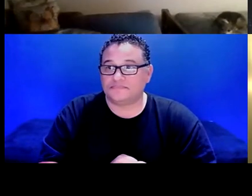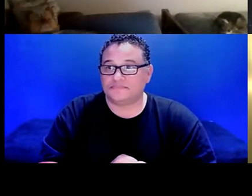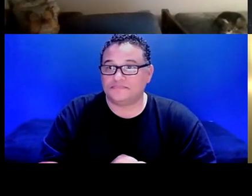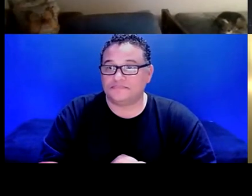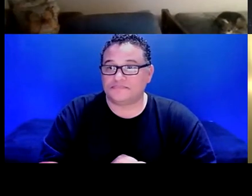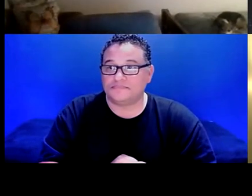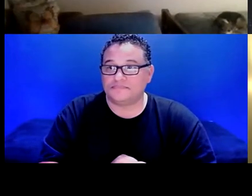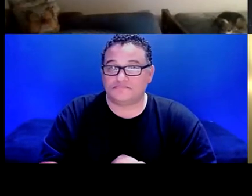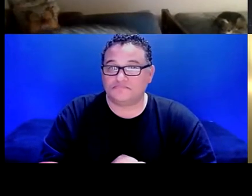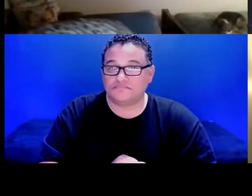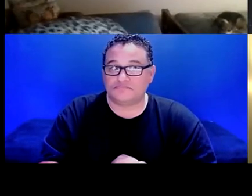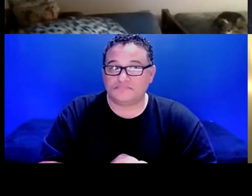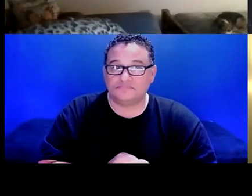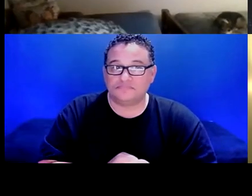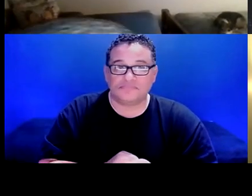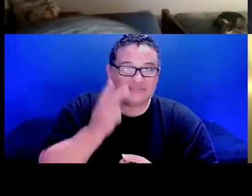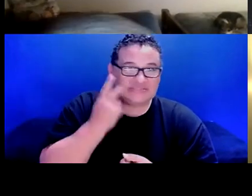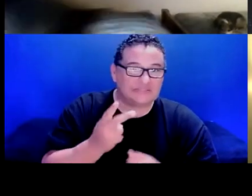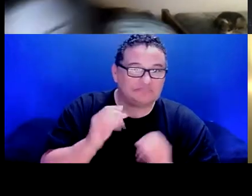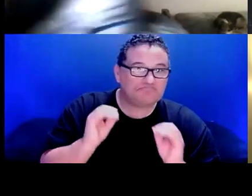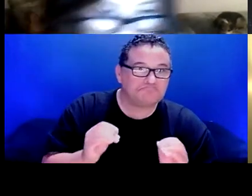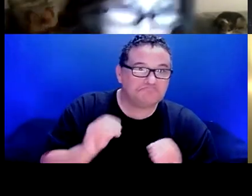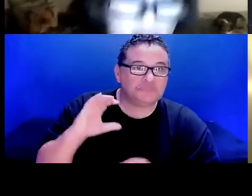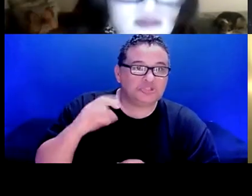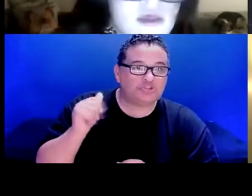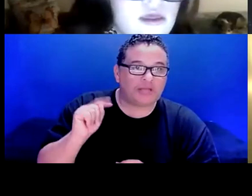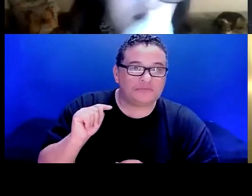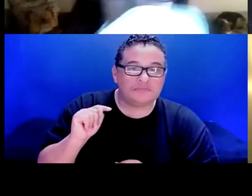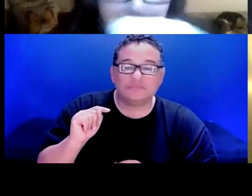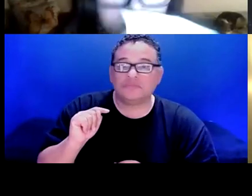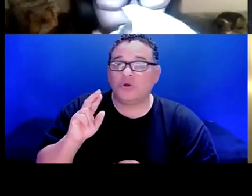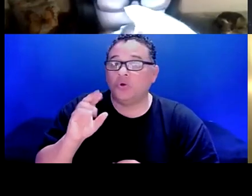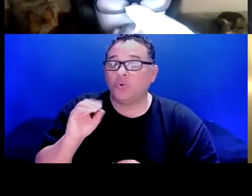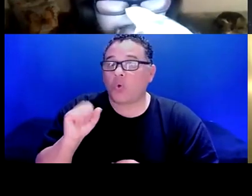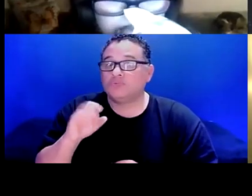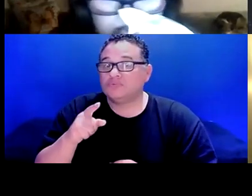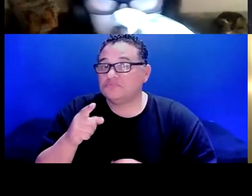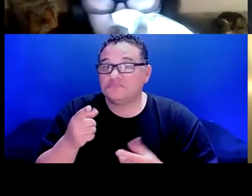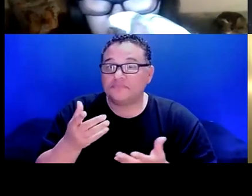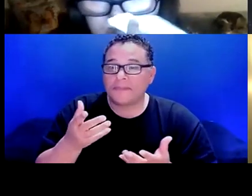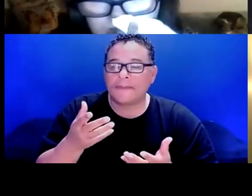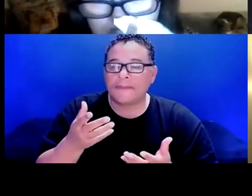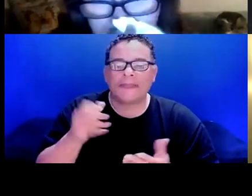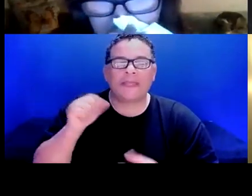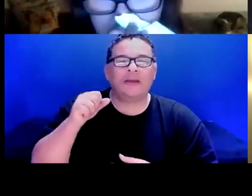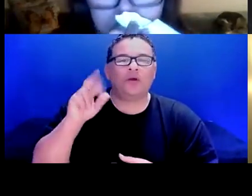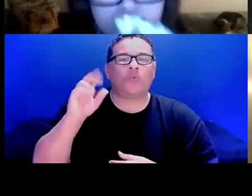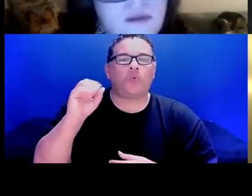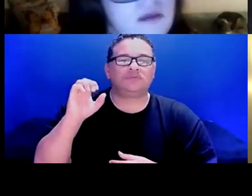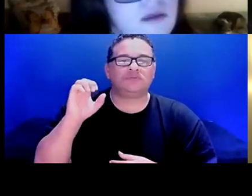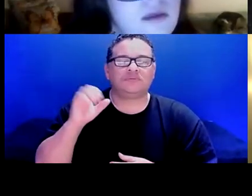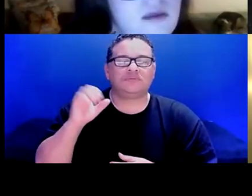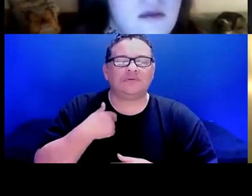I don't see any in the chat either. don't know, Rose, if you wanted to, to make a final, a